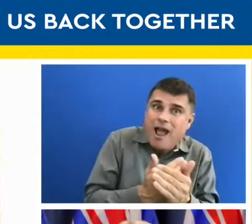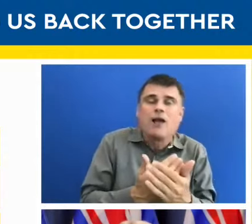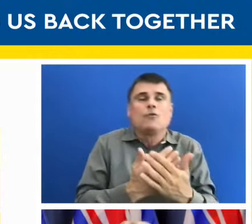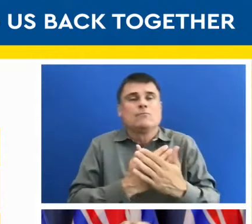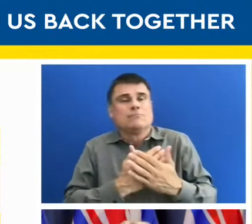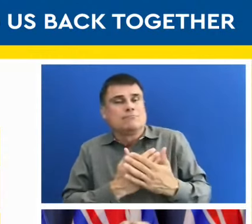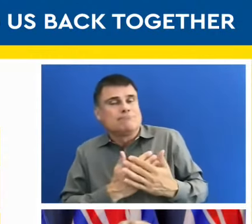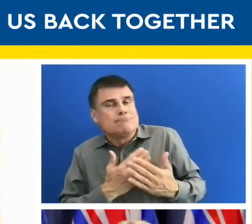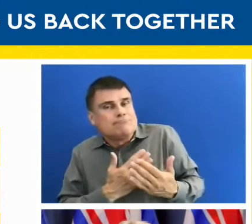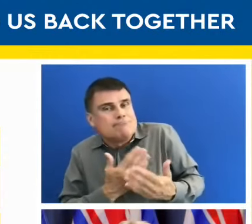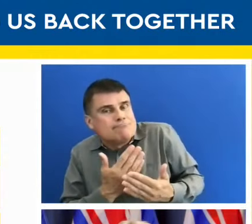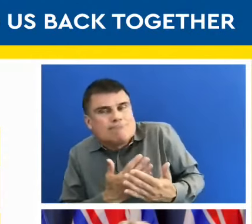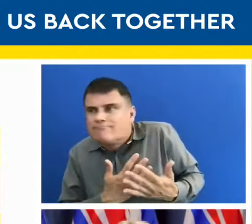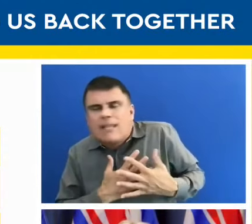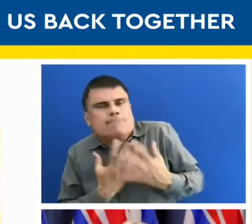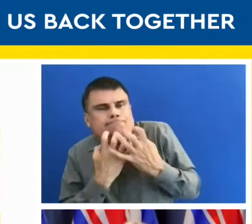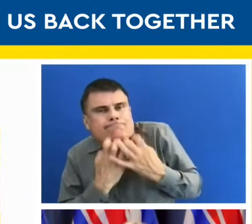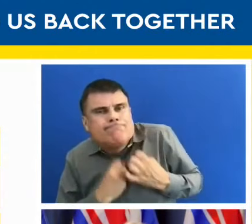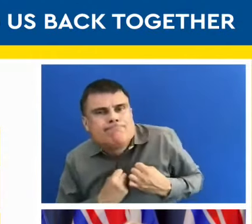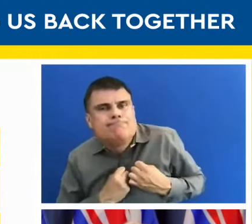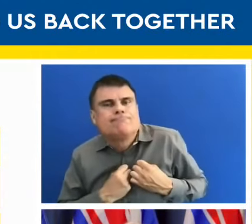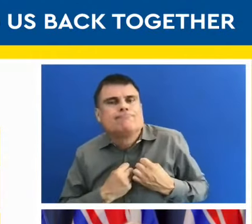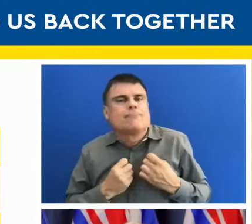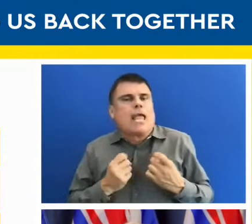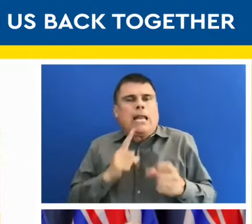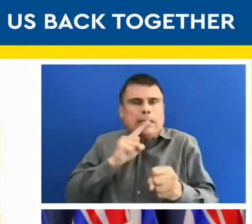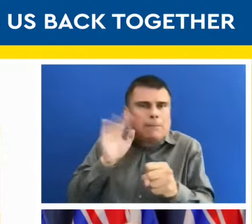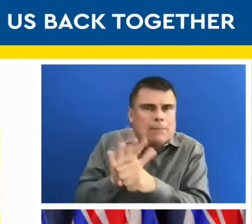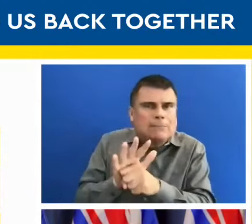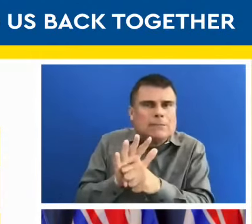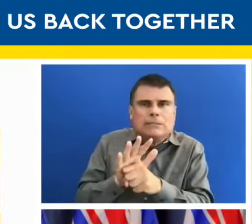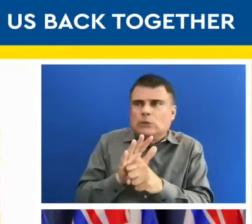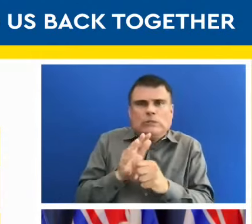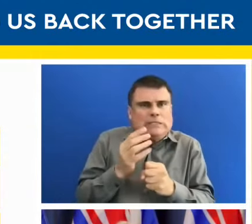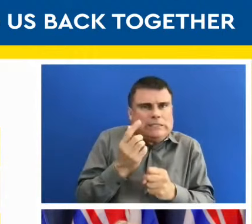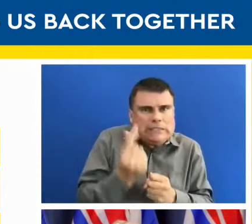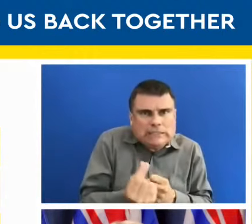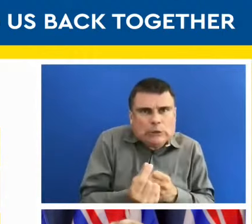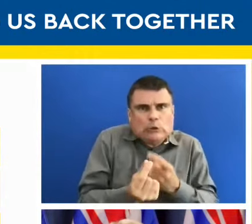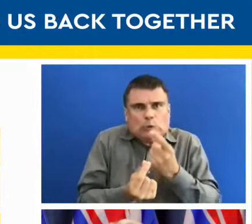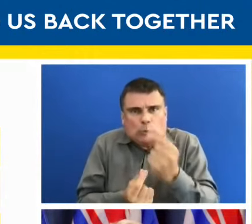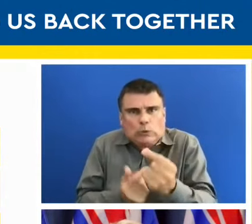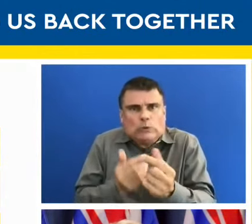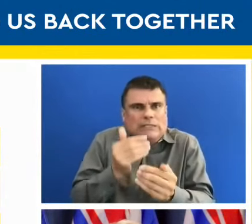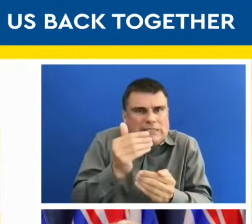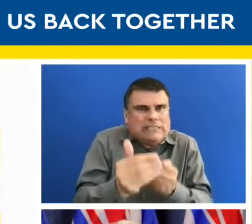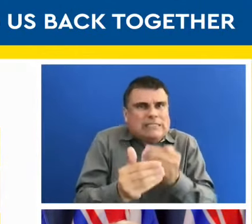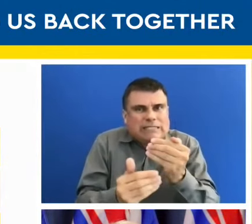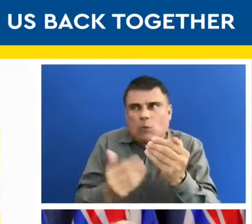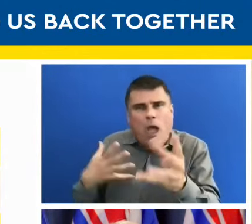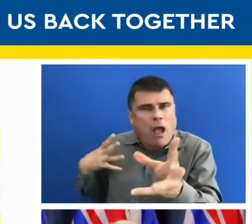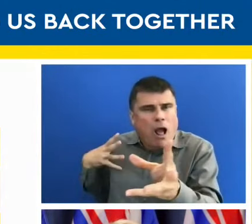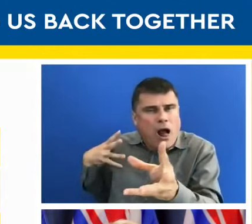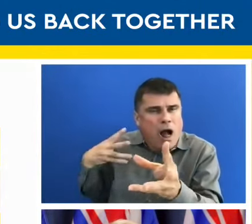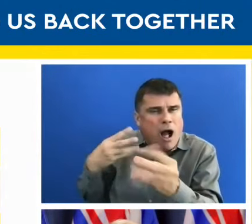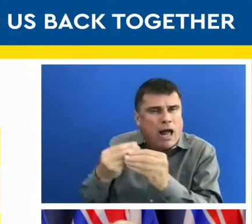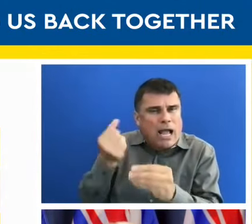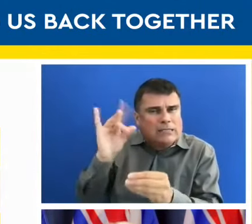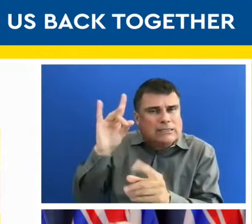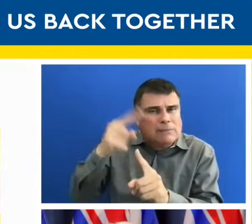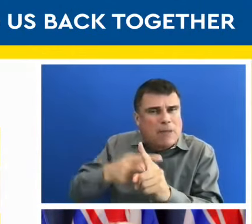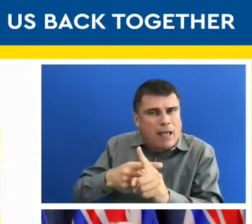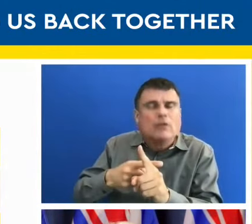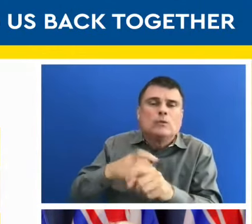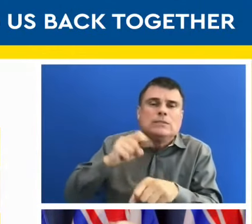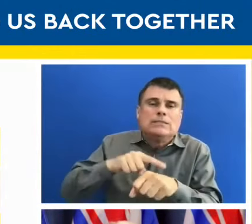that got us here and got us through this last 18 months. We are turning up the dial slowly but things